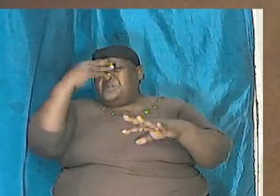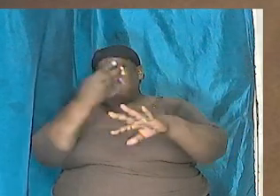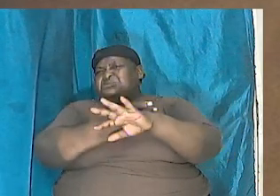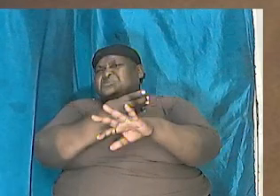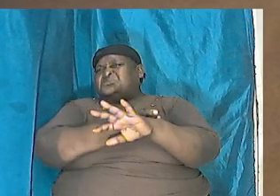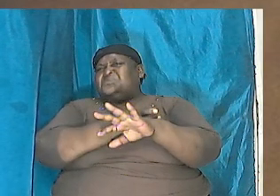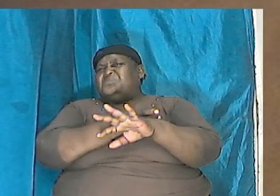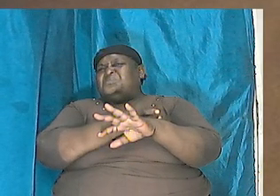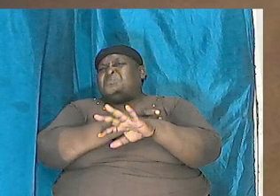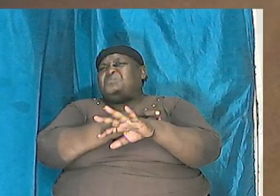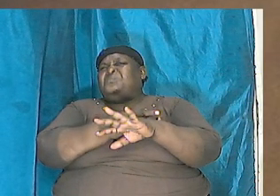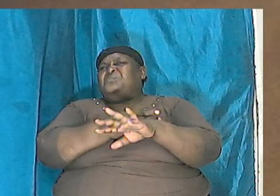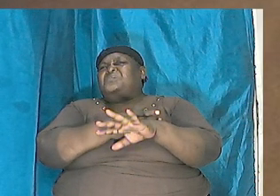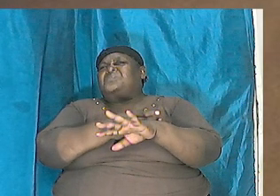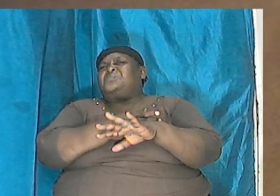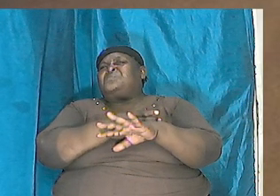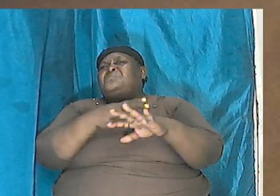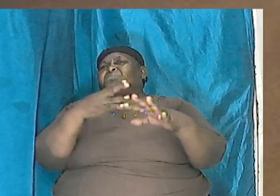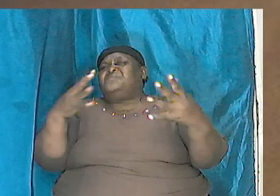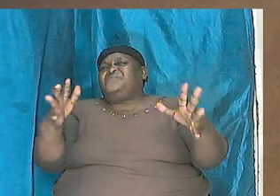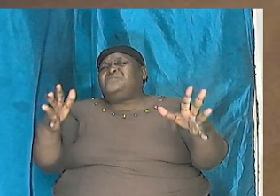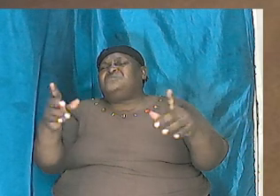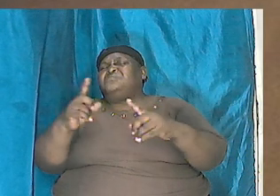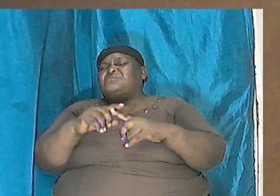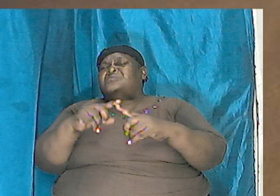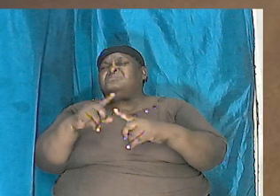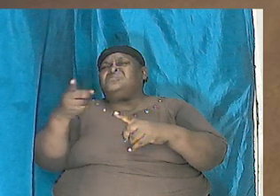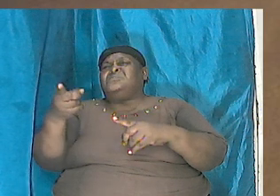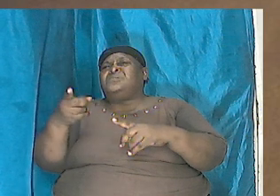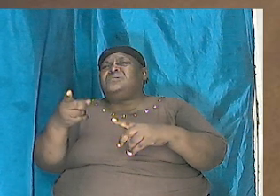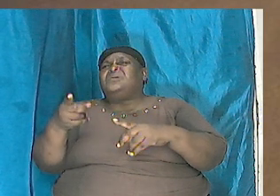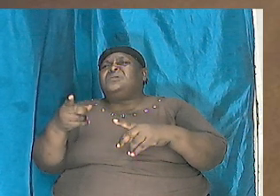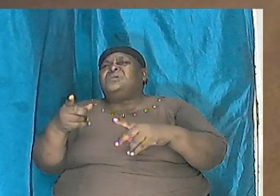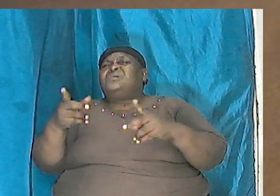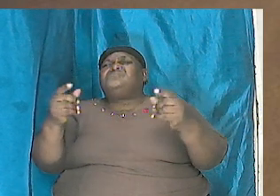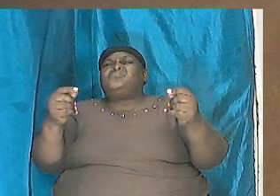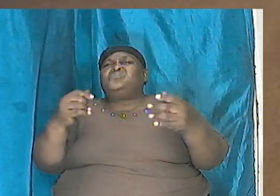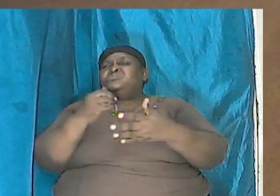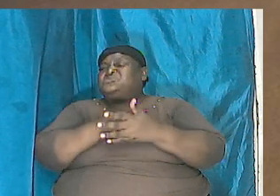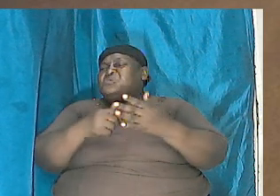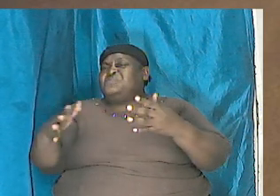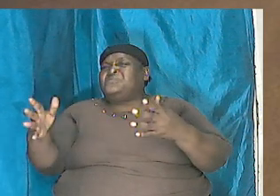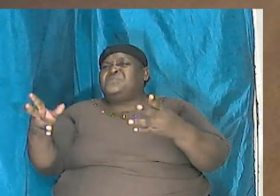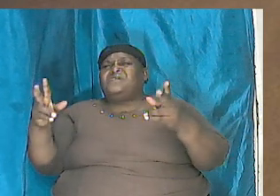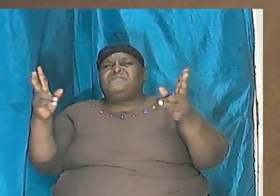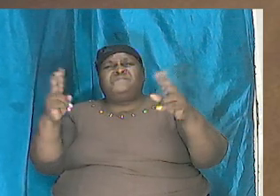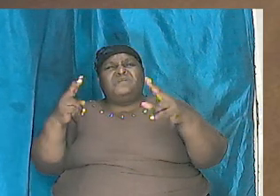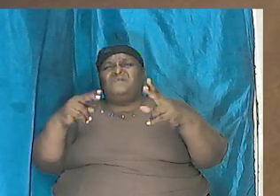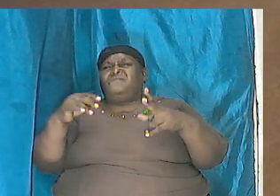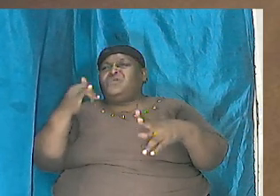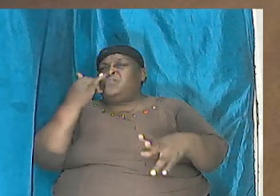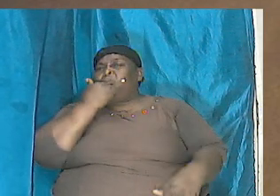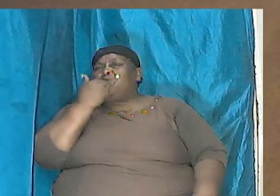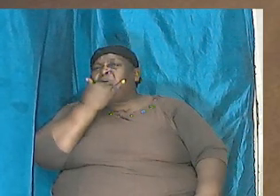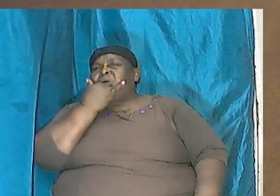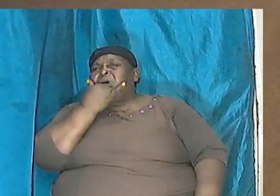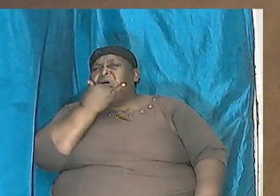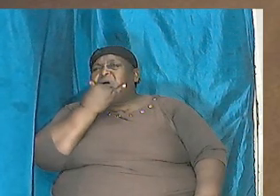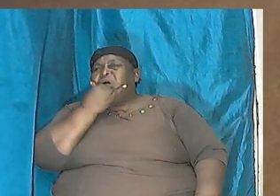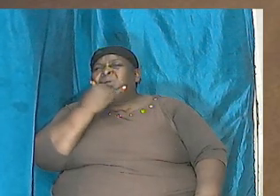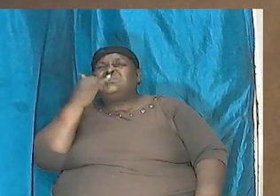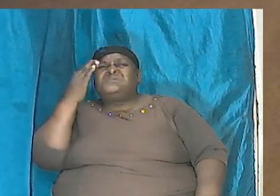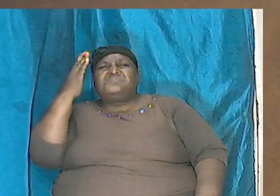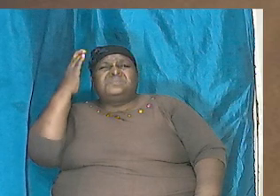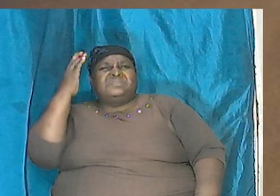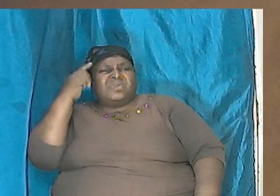clearly it seemed as if he had done something very wrong this is more than just looking or seeing but he figured something